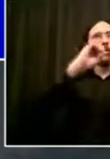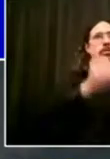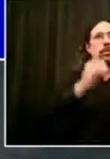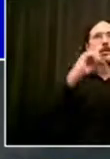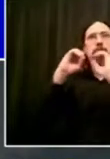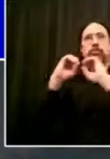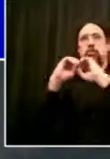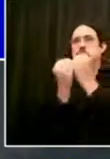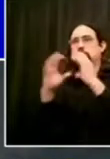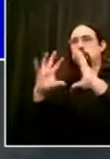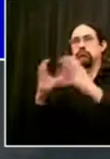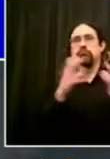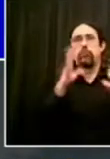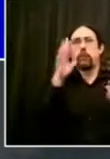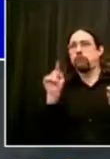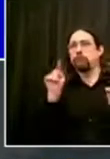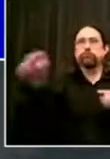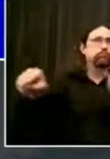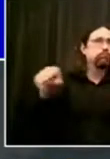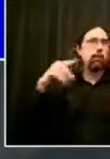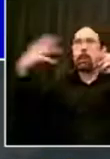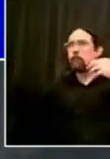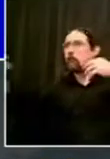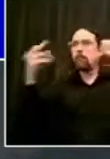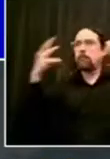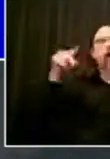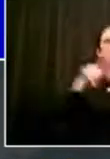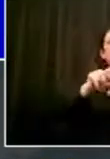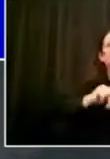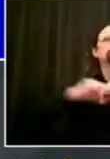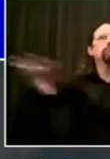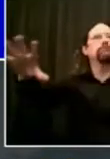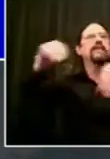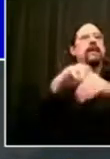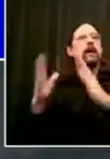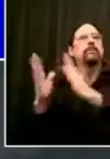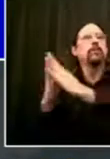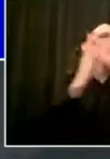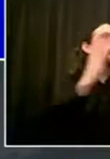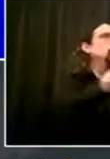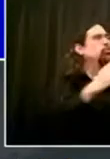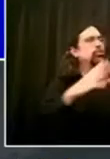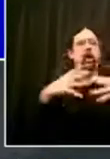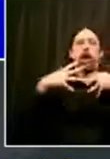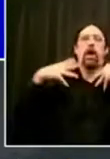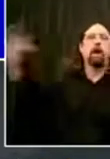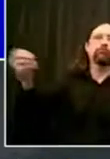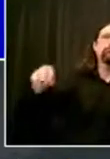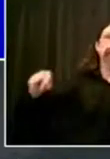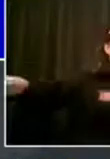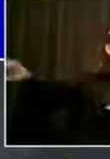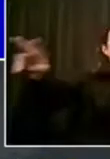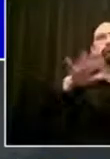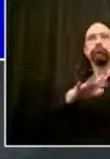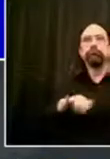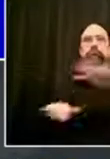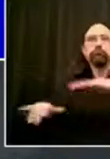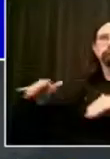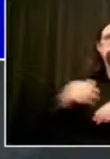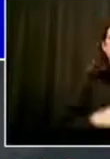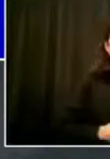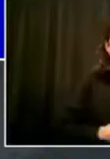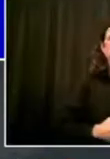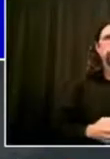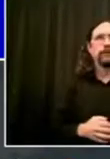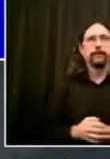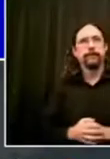We have seen this in recent days, the power of this approach. We saw in just